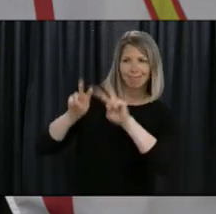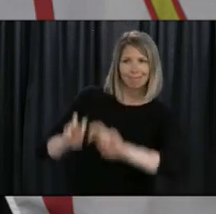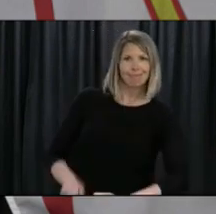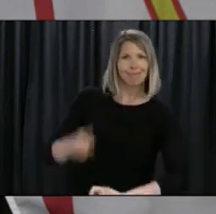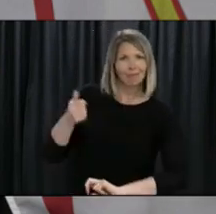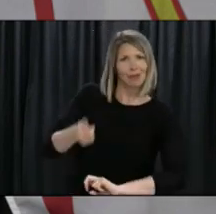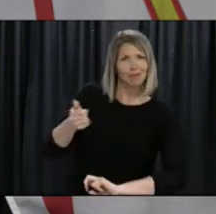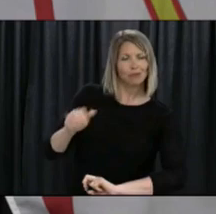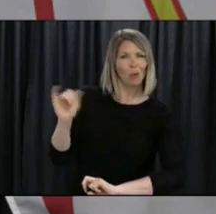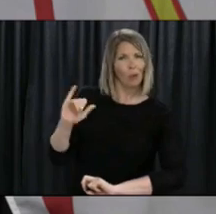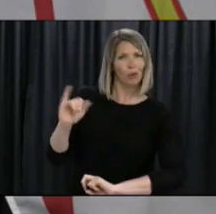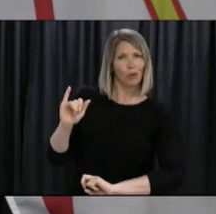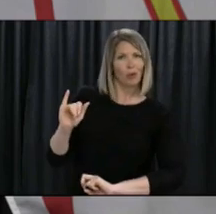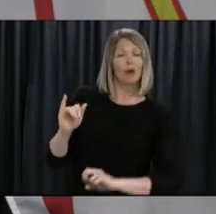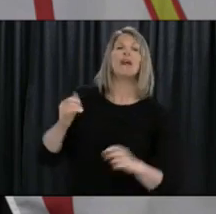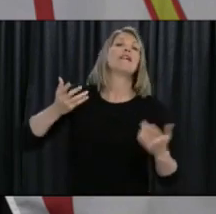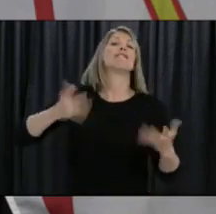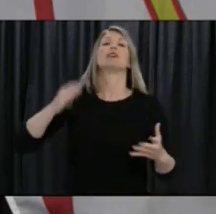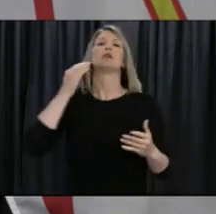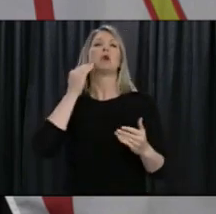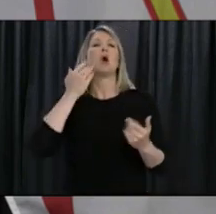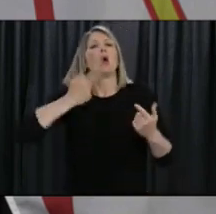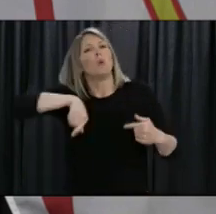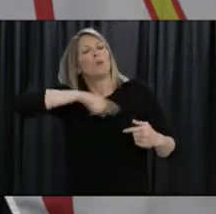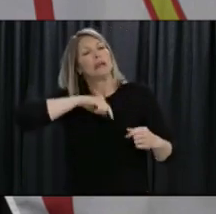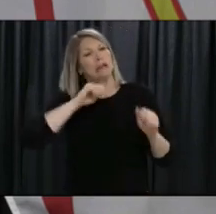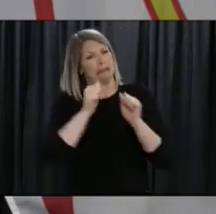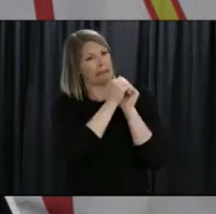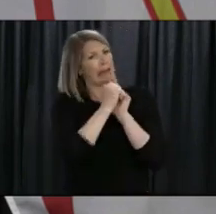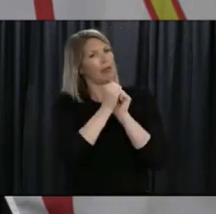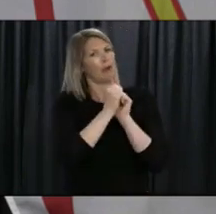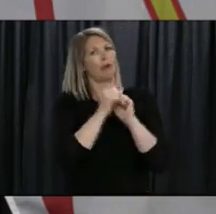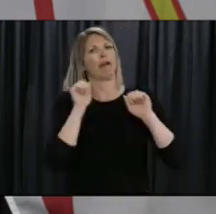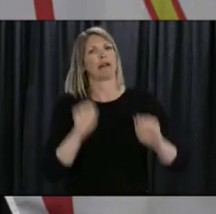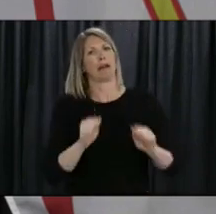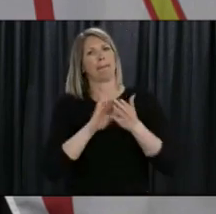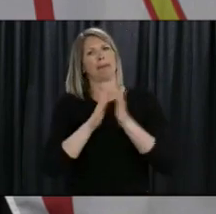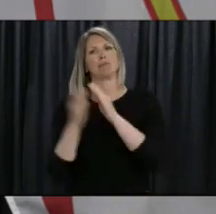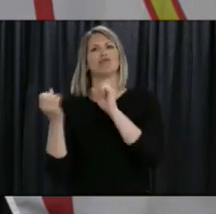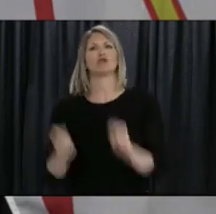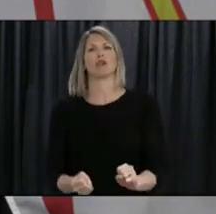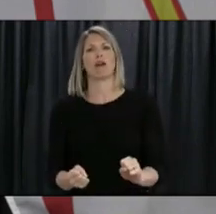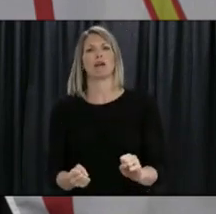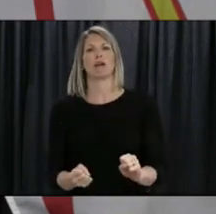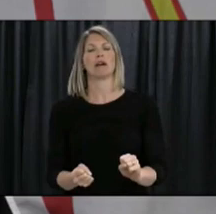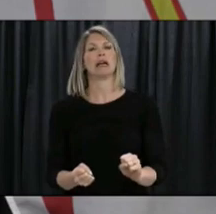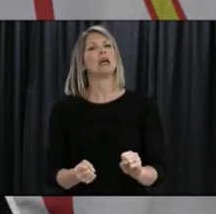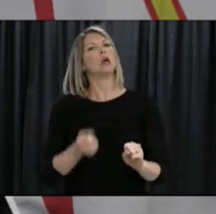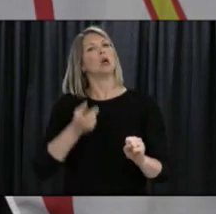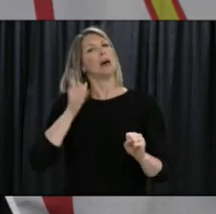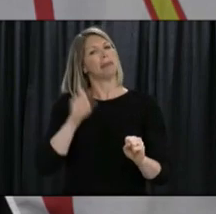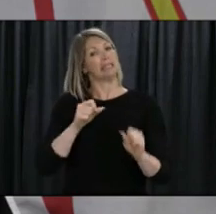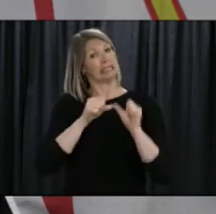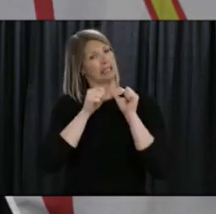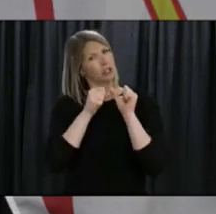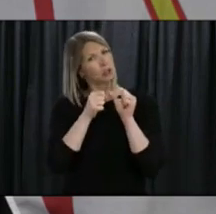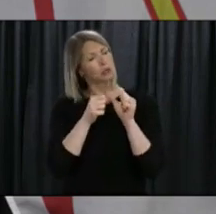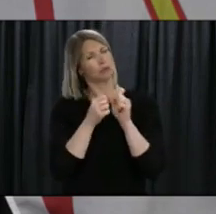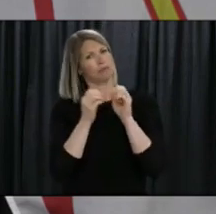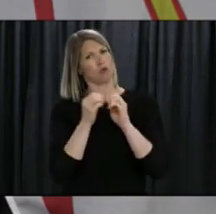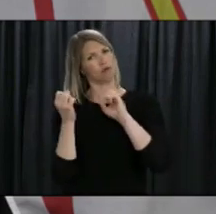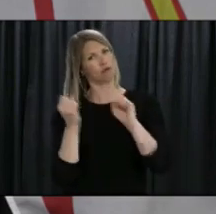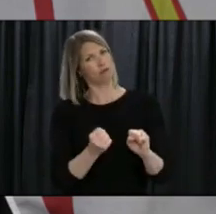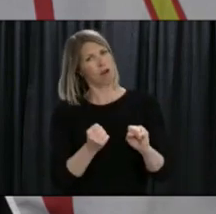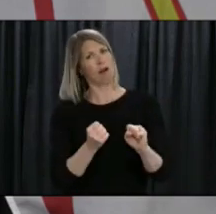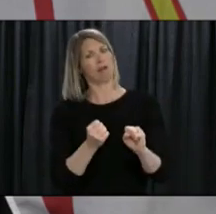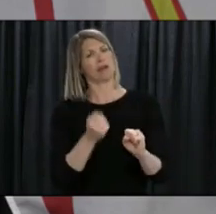that individually we are capable of great things, and collectively we have boundless potential. Let us continue to build on this and move forward with optimism